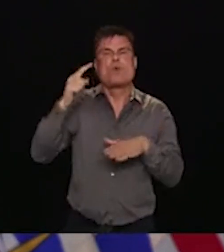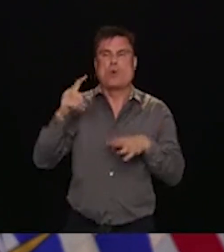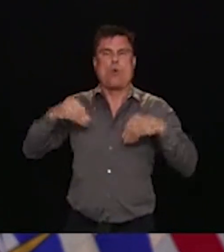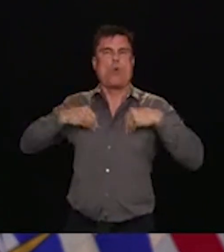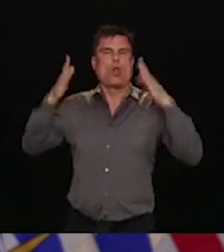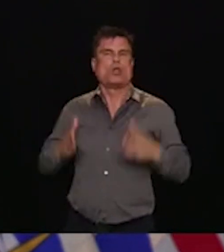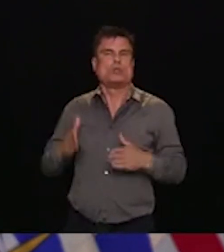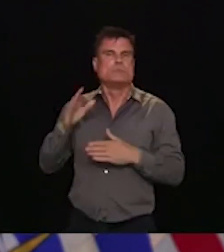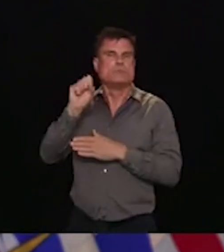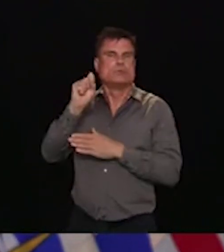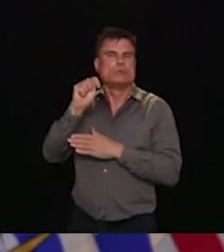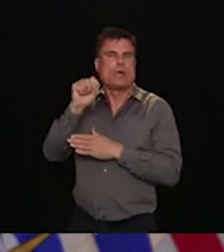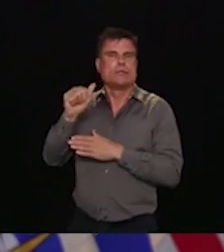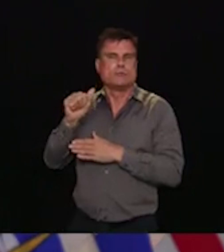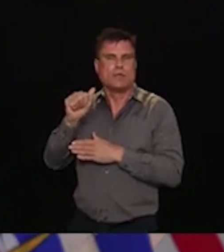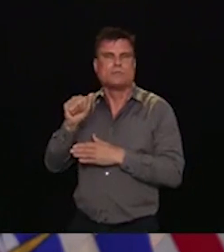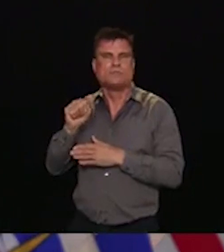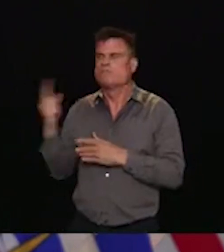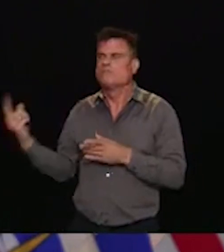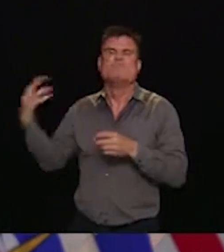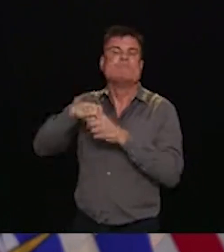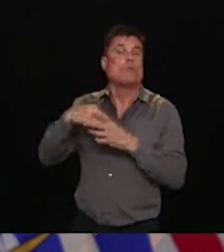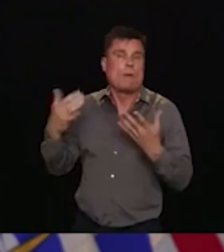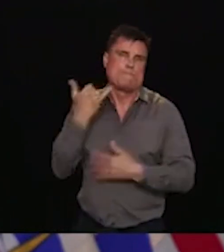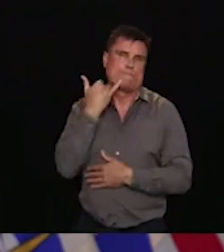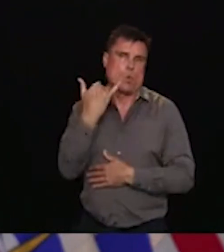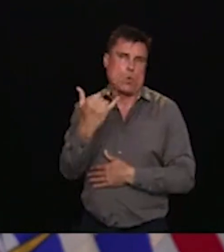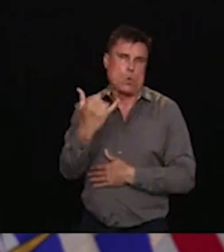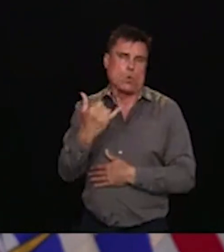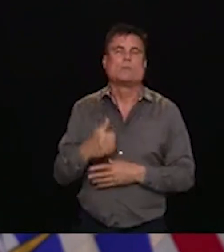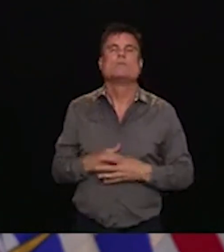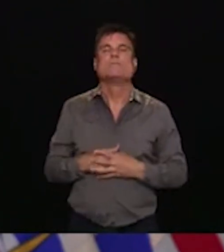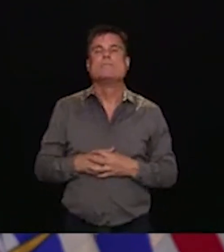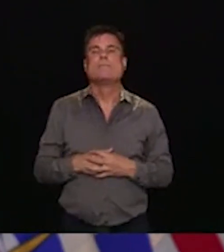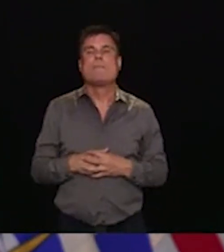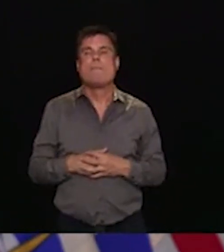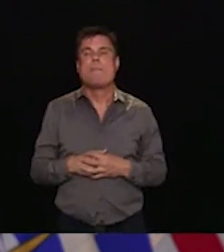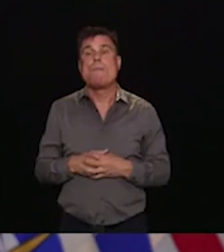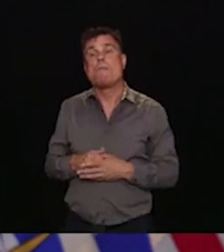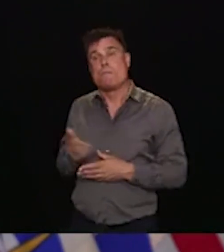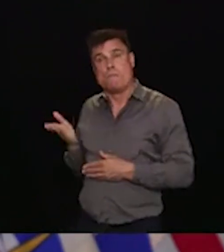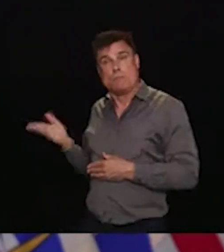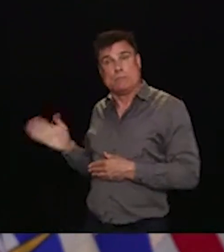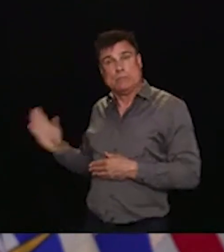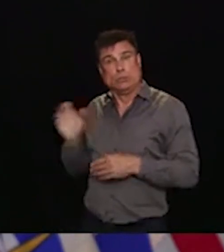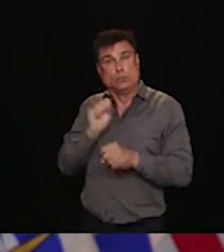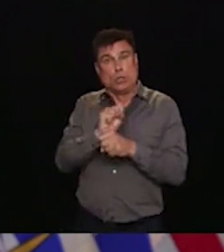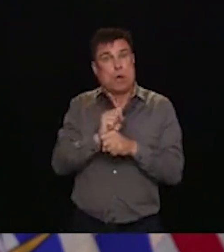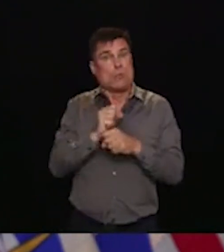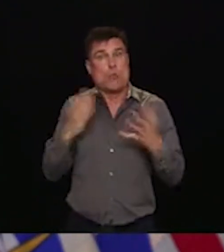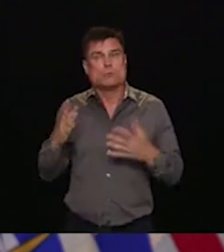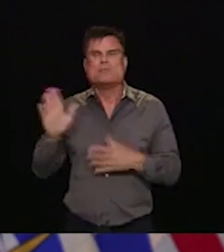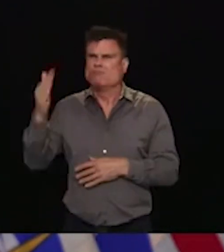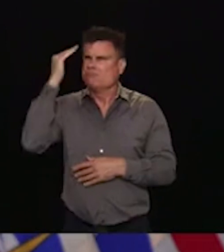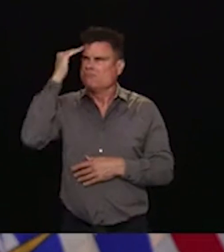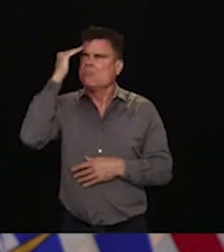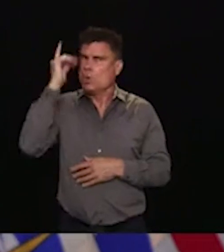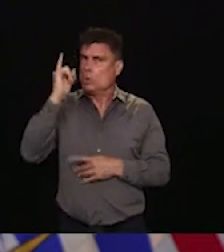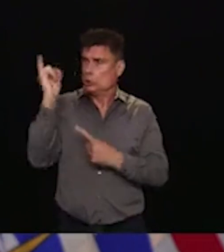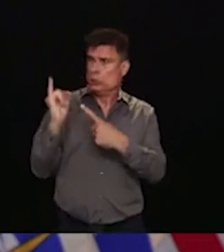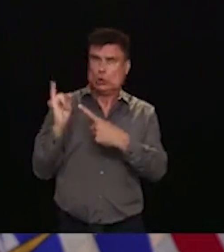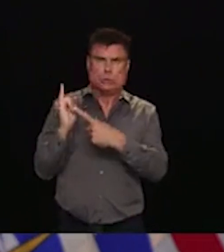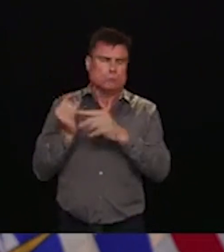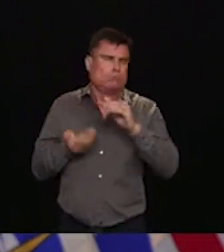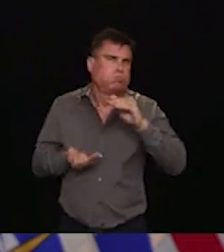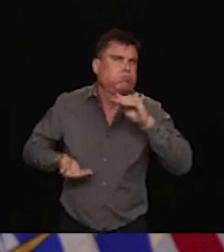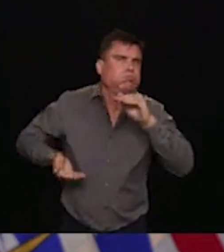well aware of the challenges, the rising costs of strata insurance is creating for people. And he has been a key voice in raising this issue with government